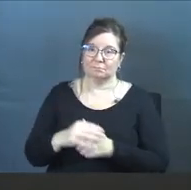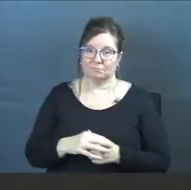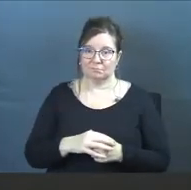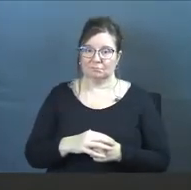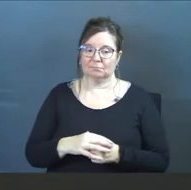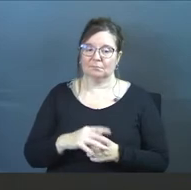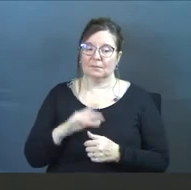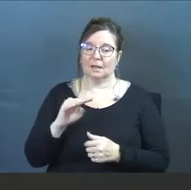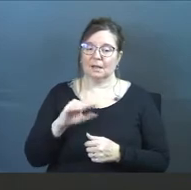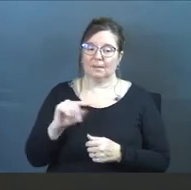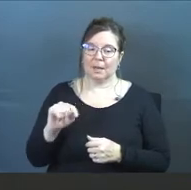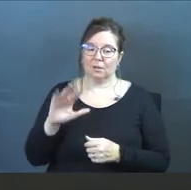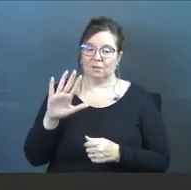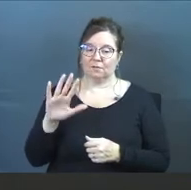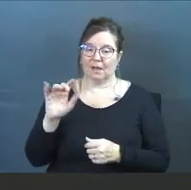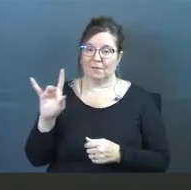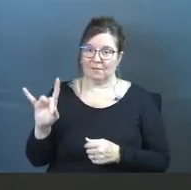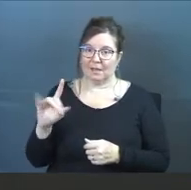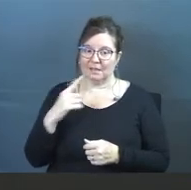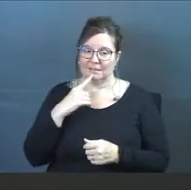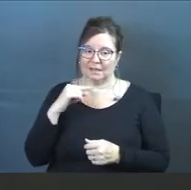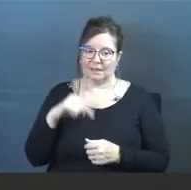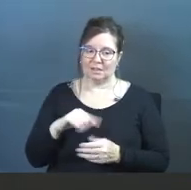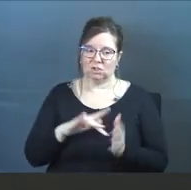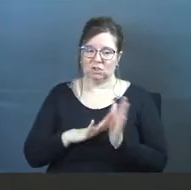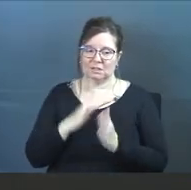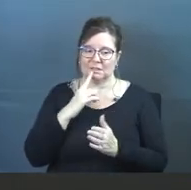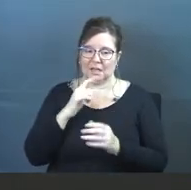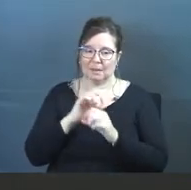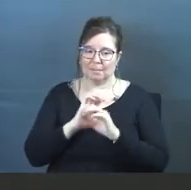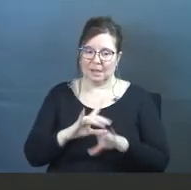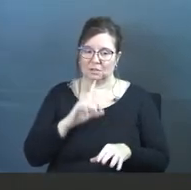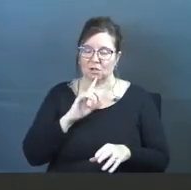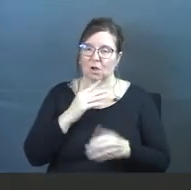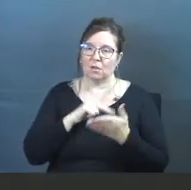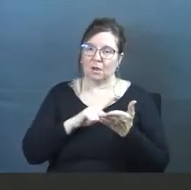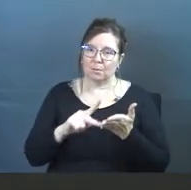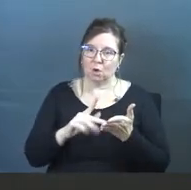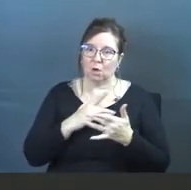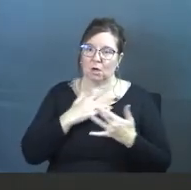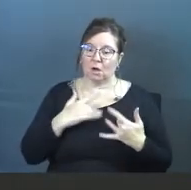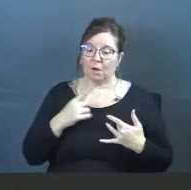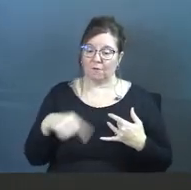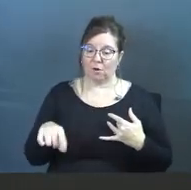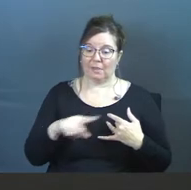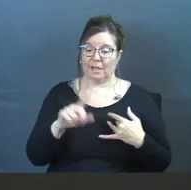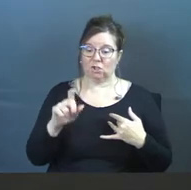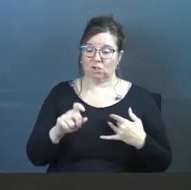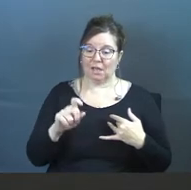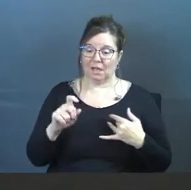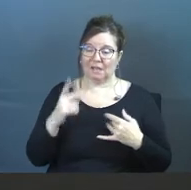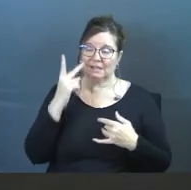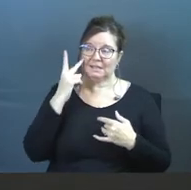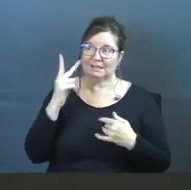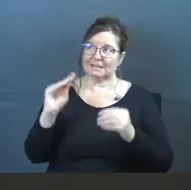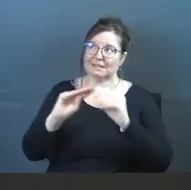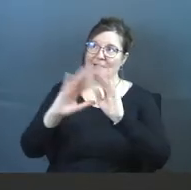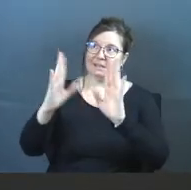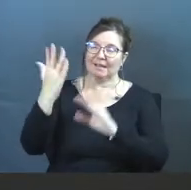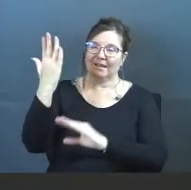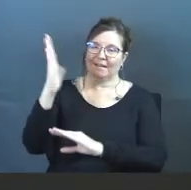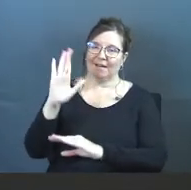In Matthew 5a says this, Jesus says, blessed are the pure in heart for they shall see